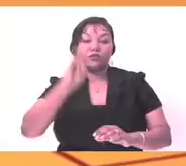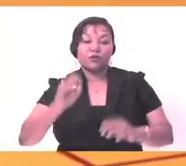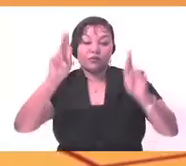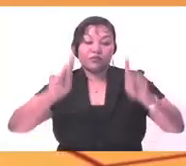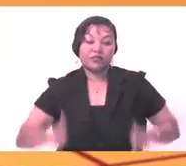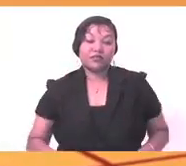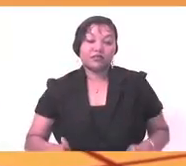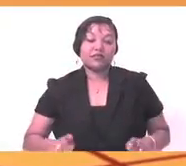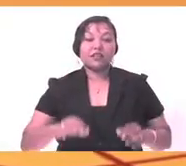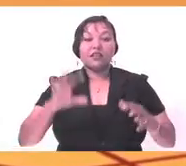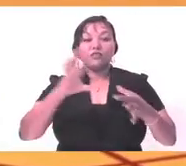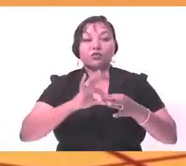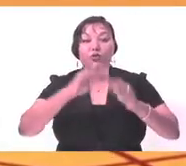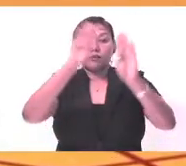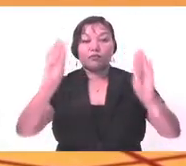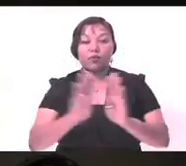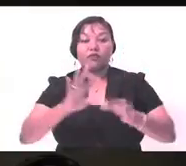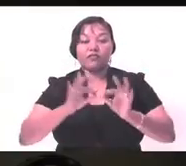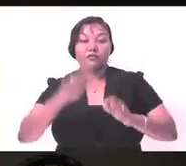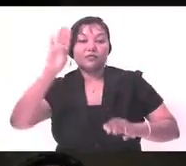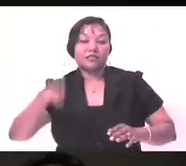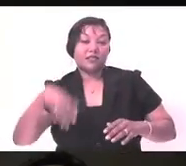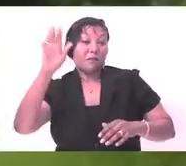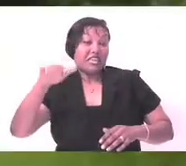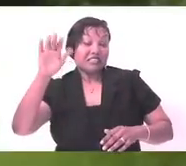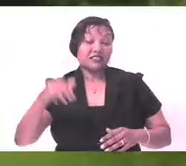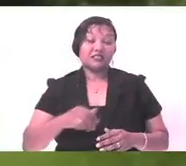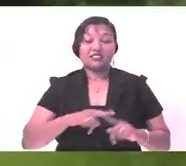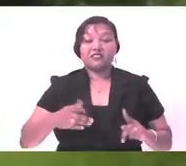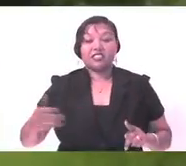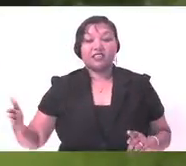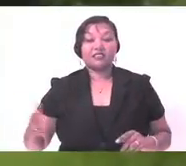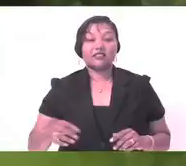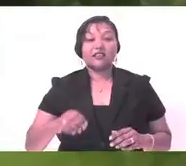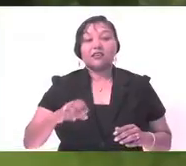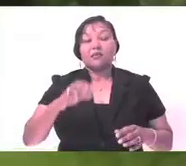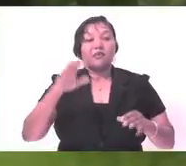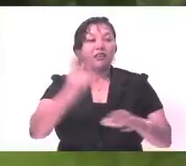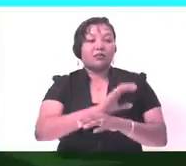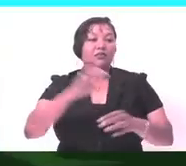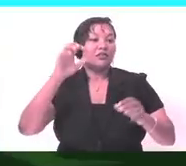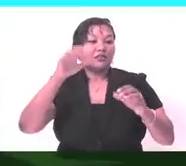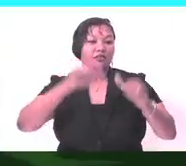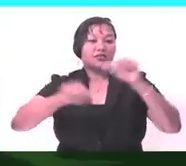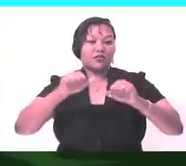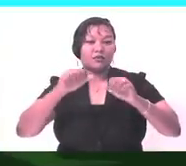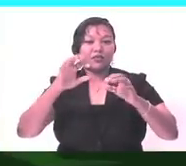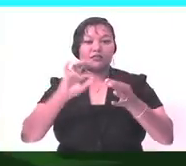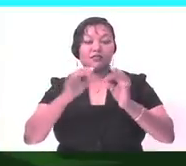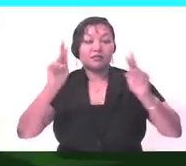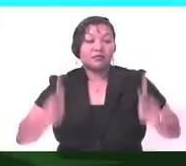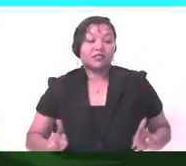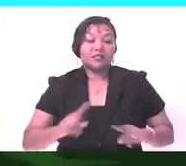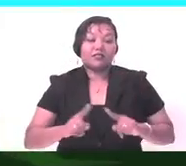animator, could be a storyboarder, you could be an illustrator, you could be a painter, you could be an editor. We